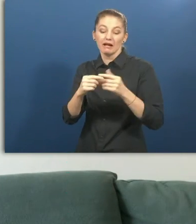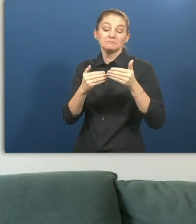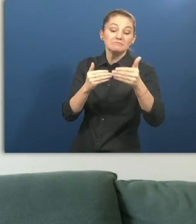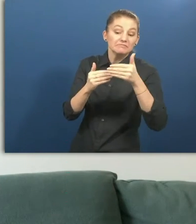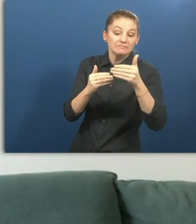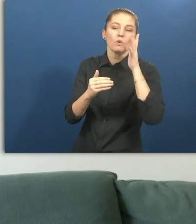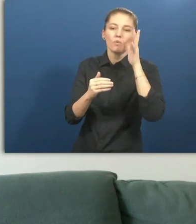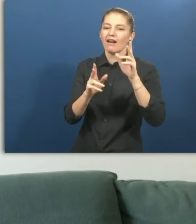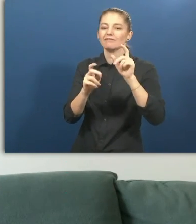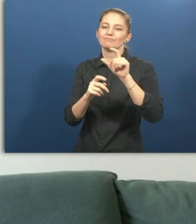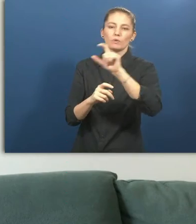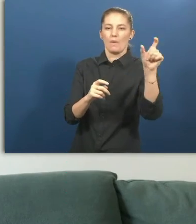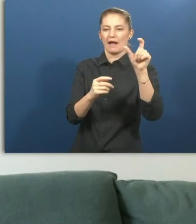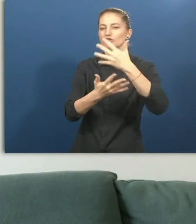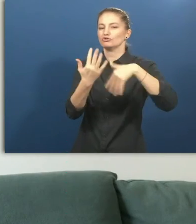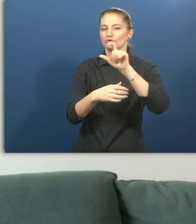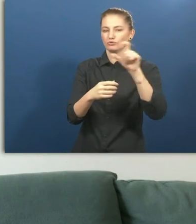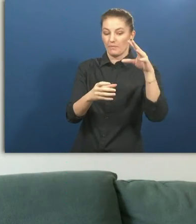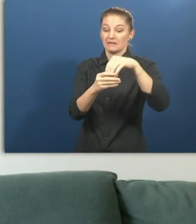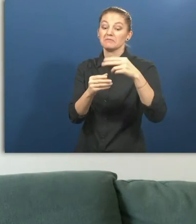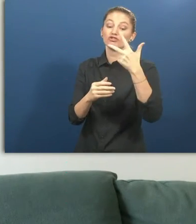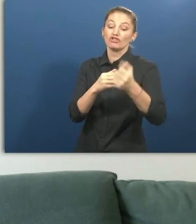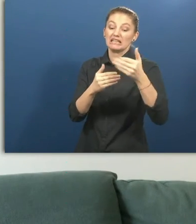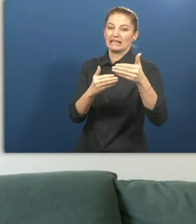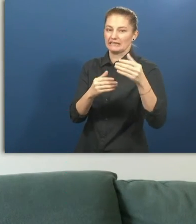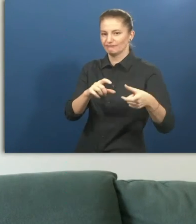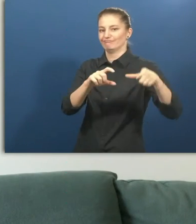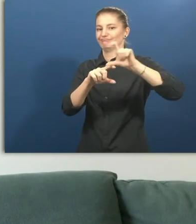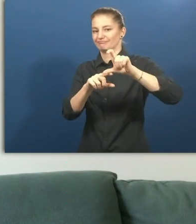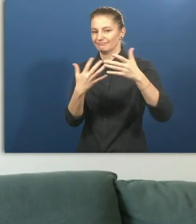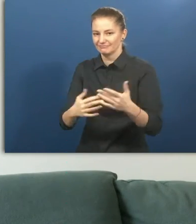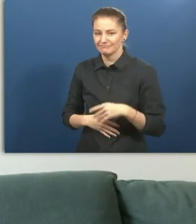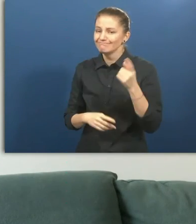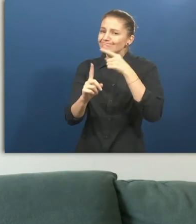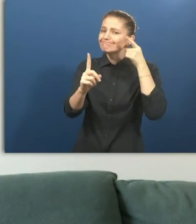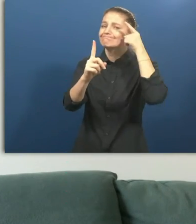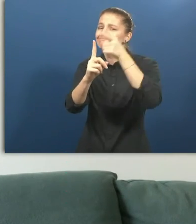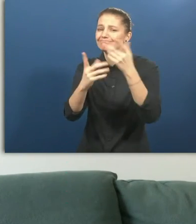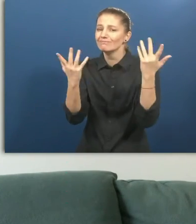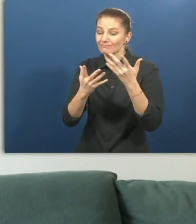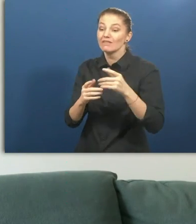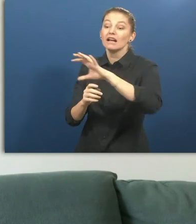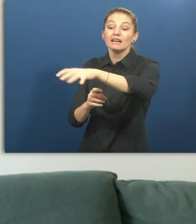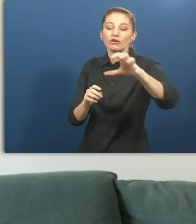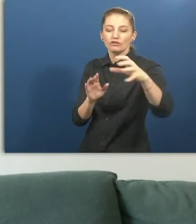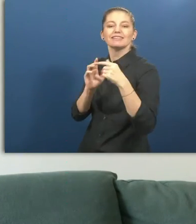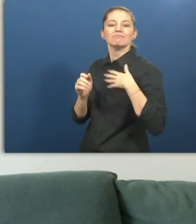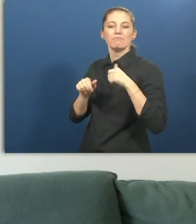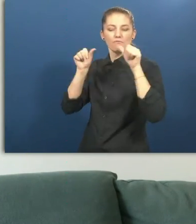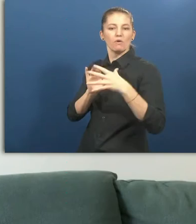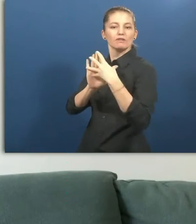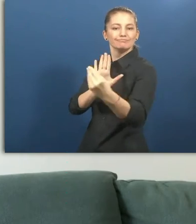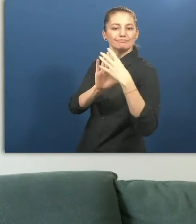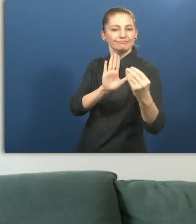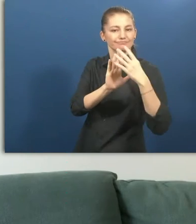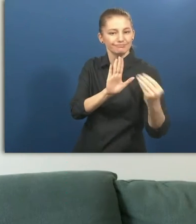the first three years. We aim to copy that model in all partner countries, keeping the NGOs for social activities while ensuring